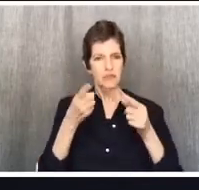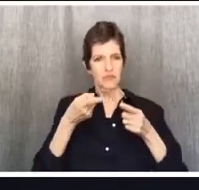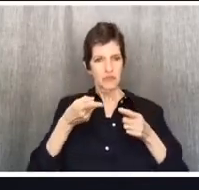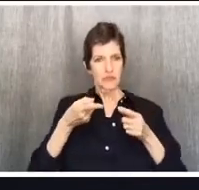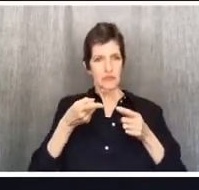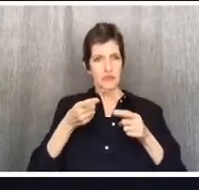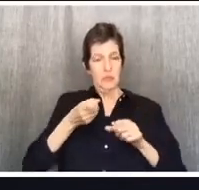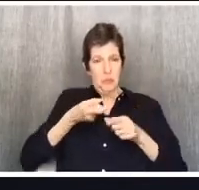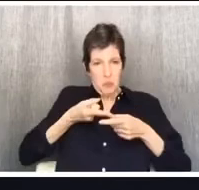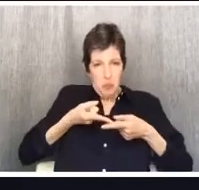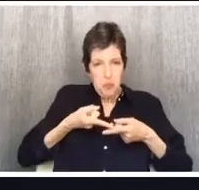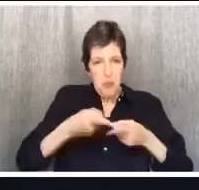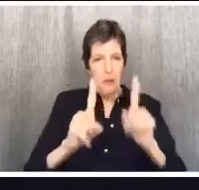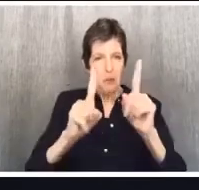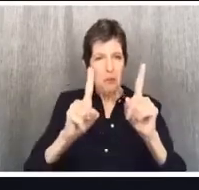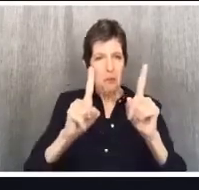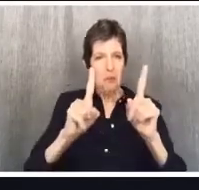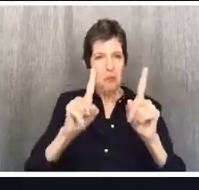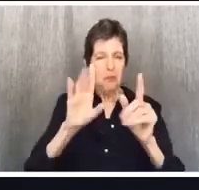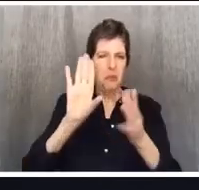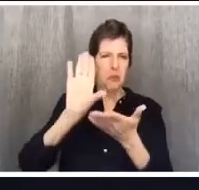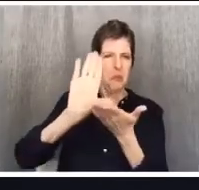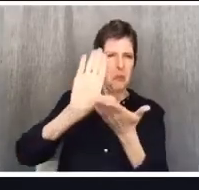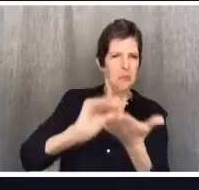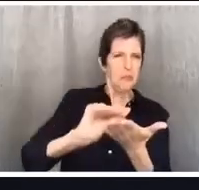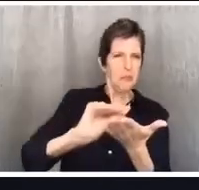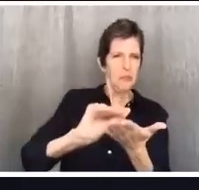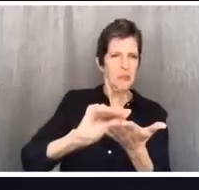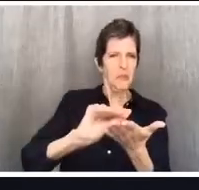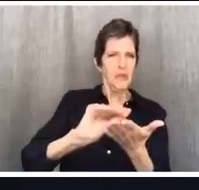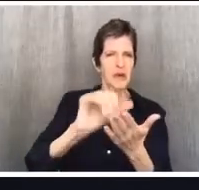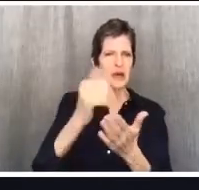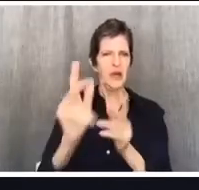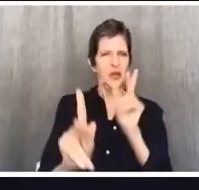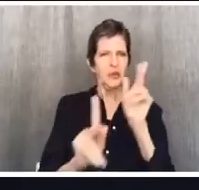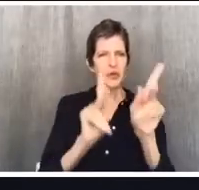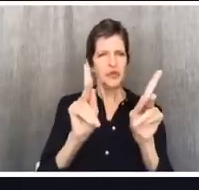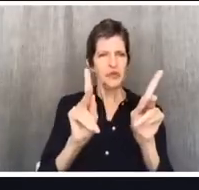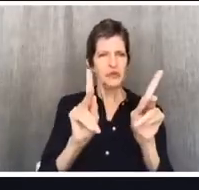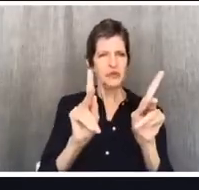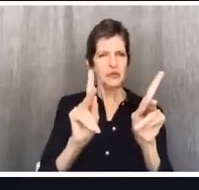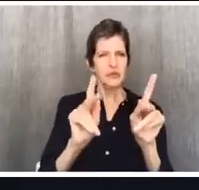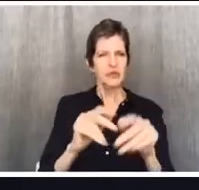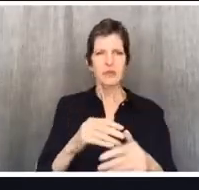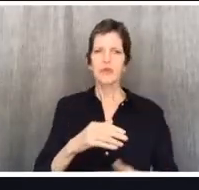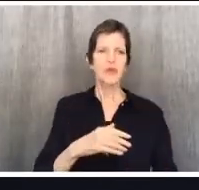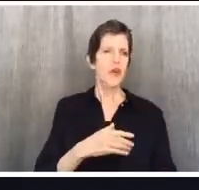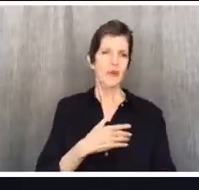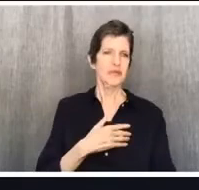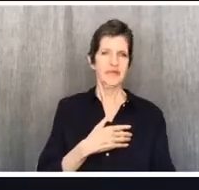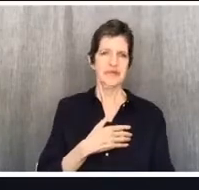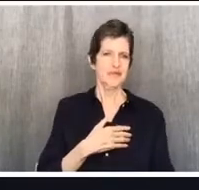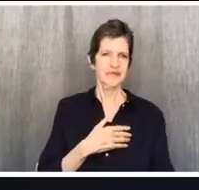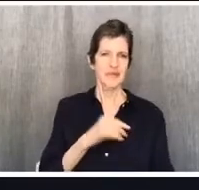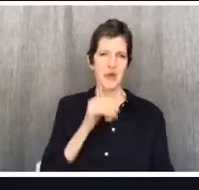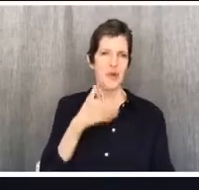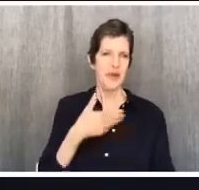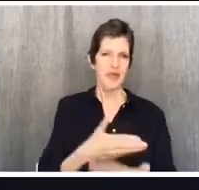No, I don't think so. Or if you do, it should be constrained by Christian love. What if,